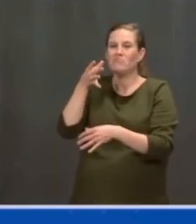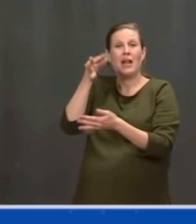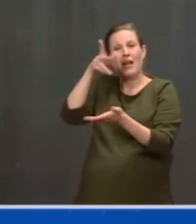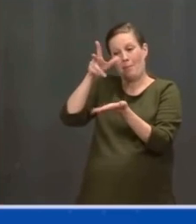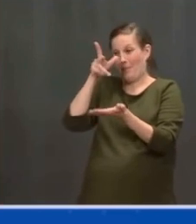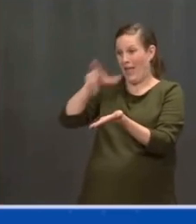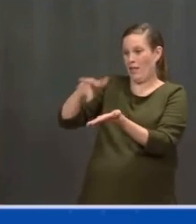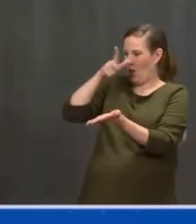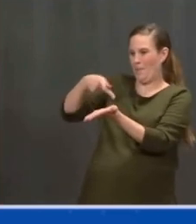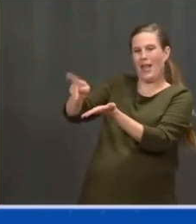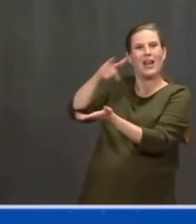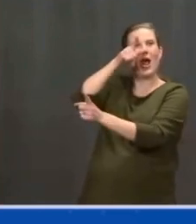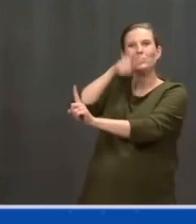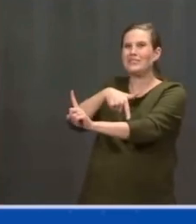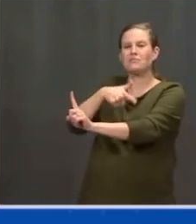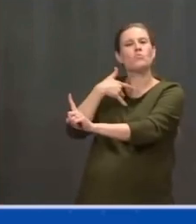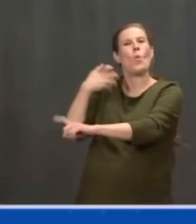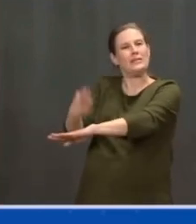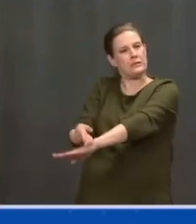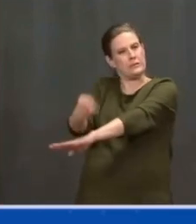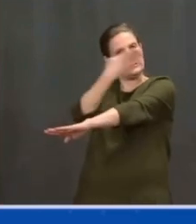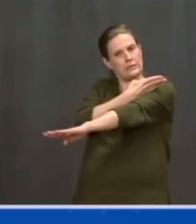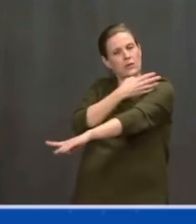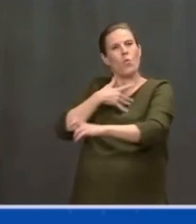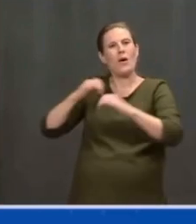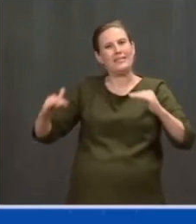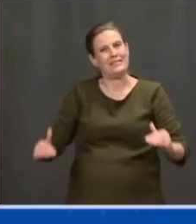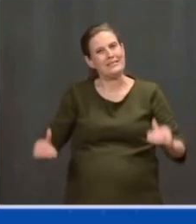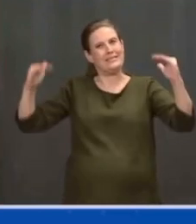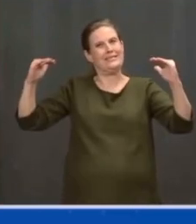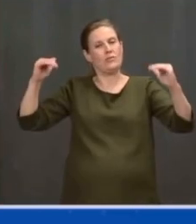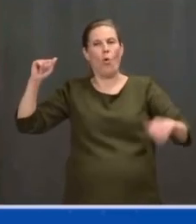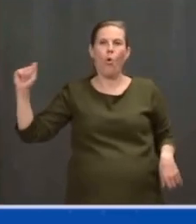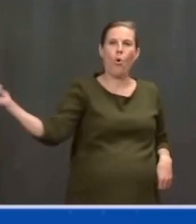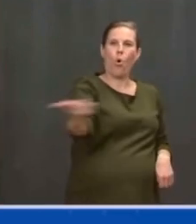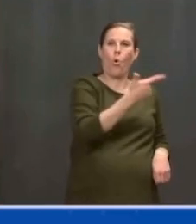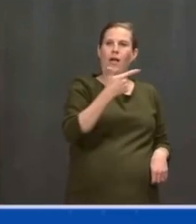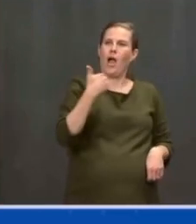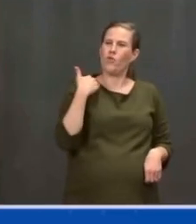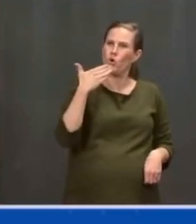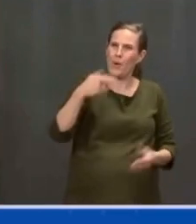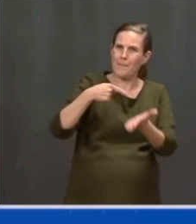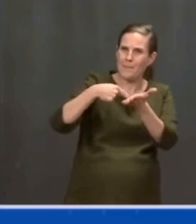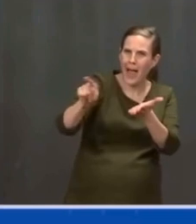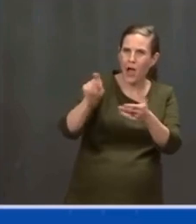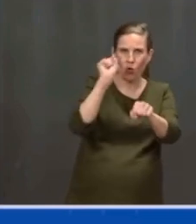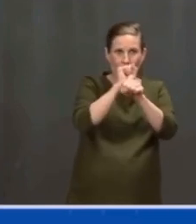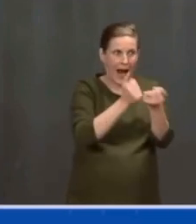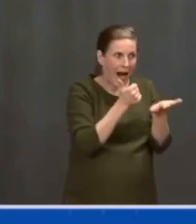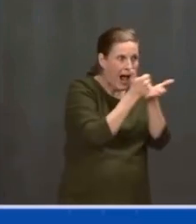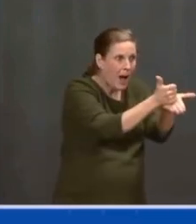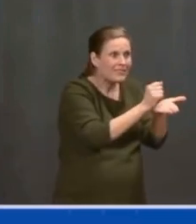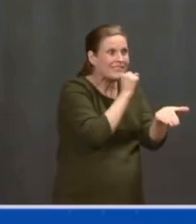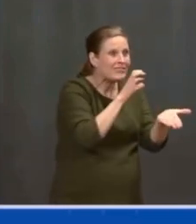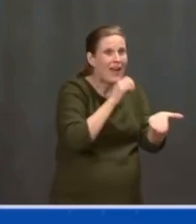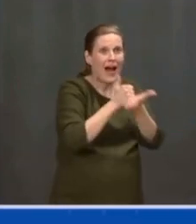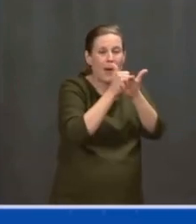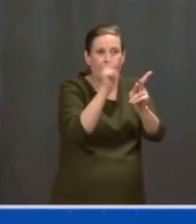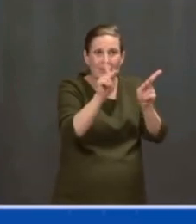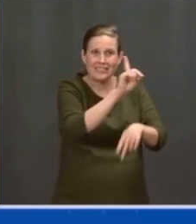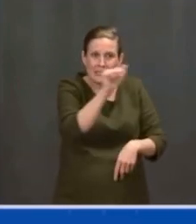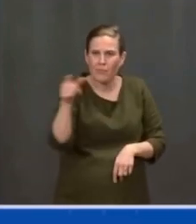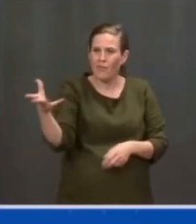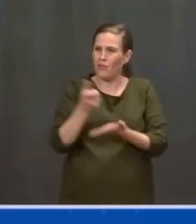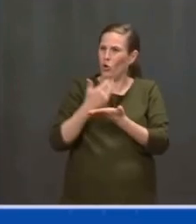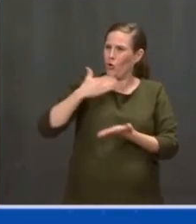opportunities for millions of people who will be able to get to work in an economy that works for them. You know,